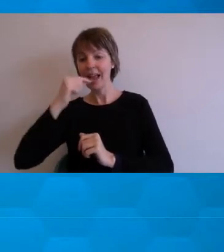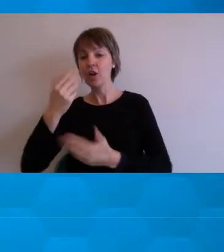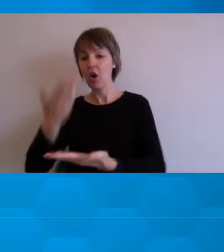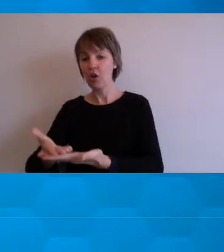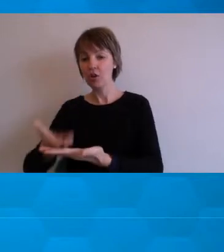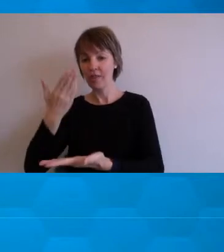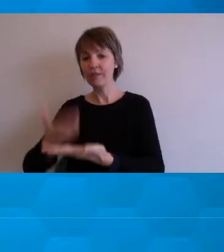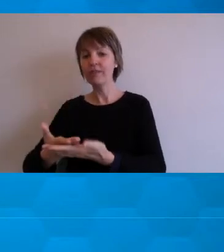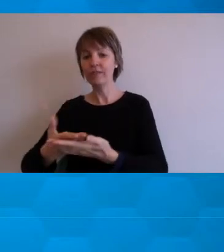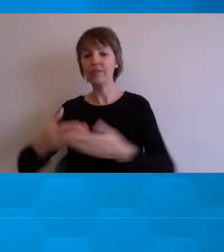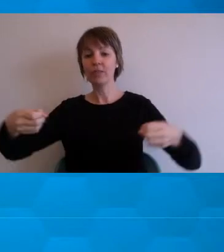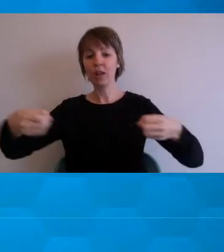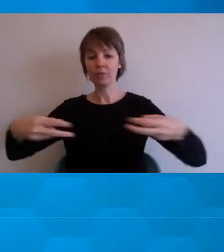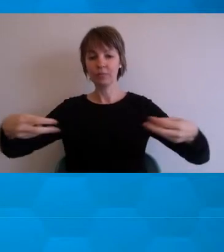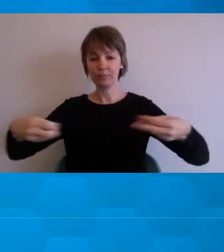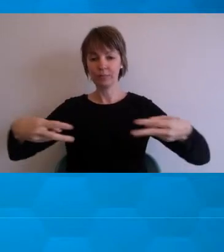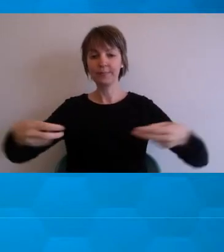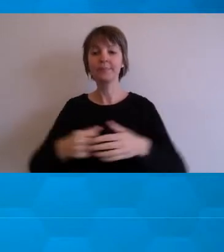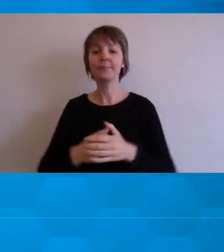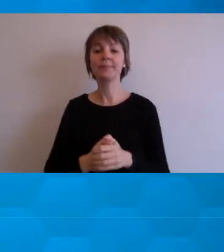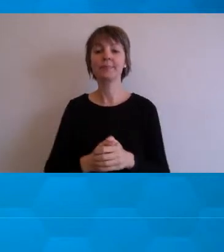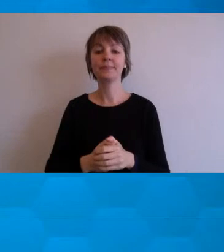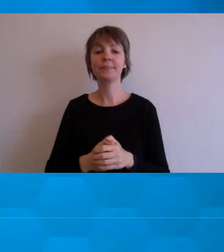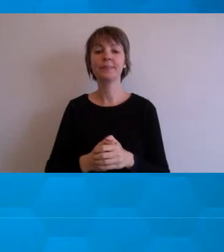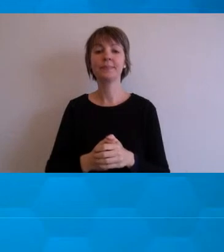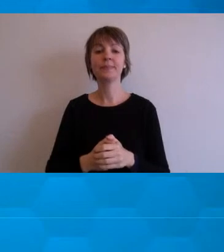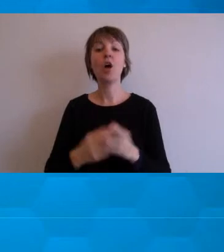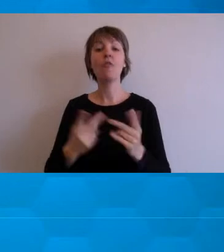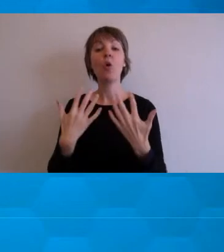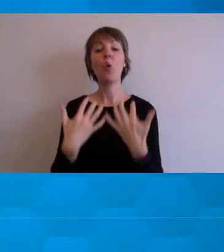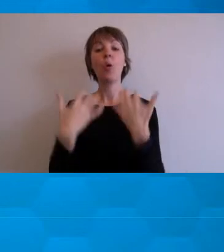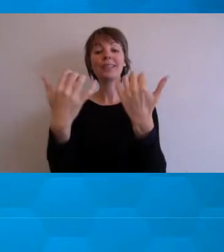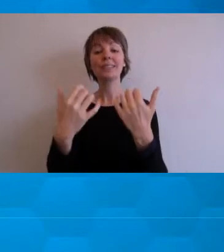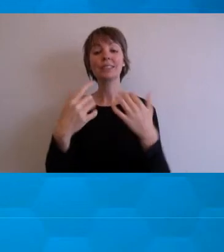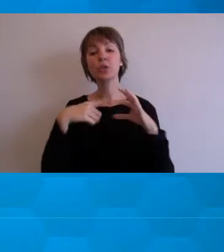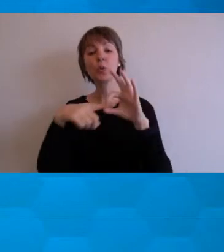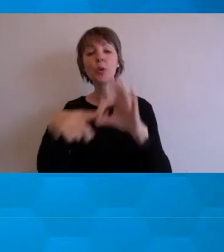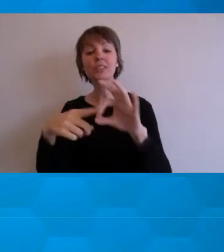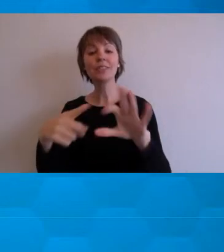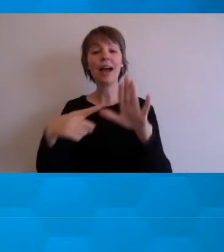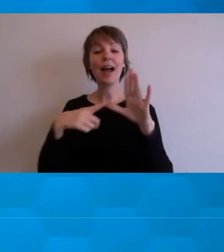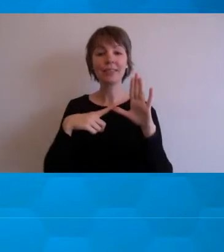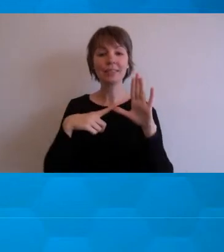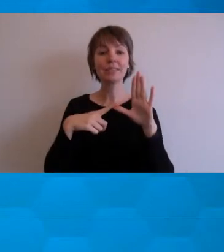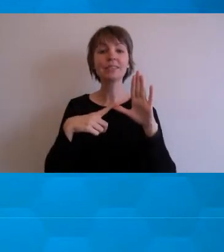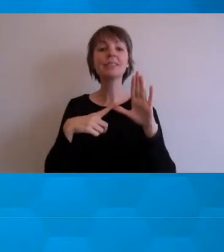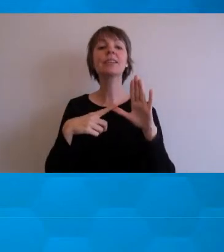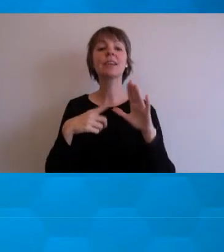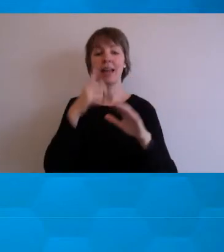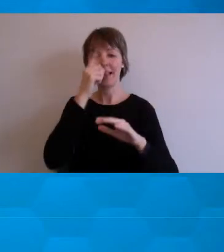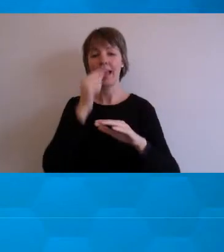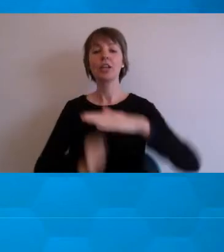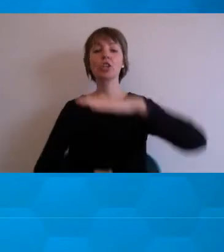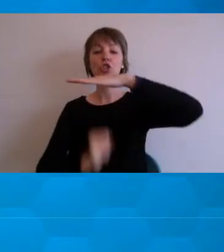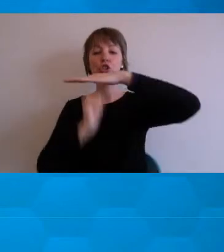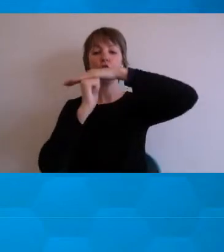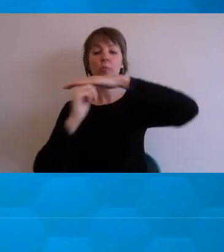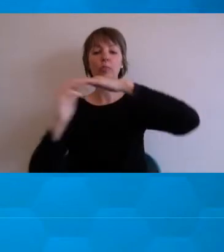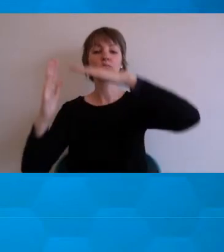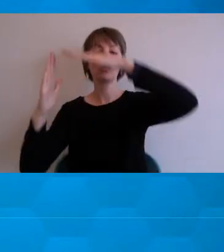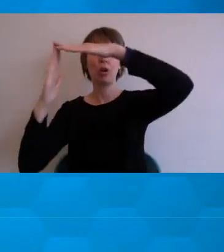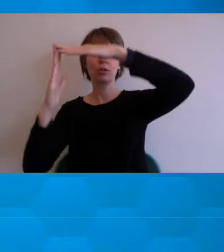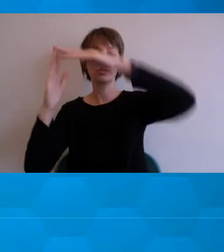The audience Q&A is via YouTube live, top chat. On a web browser, it's at the top right-hand corner.